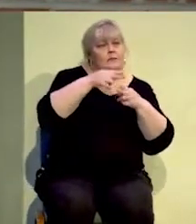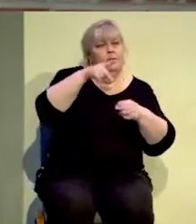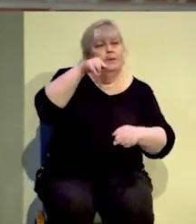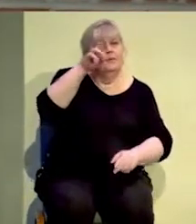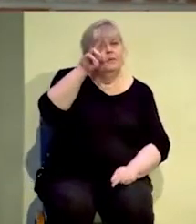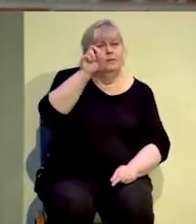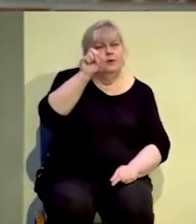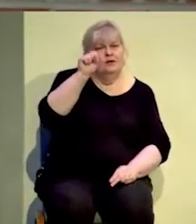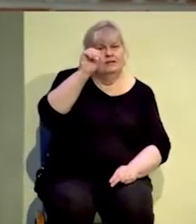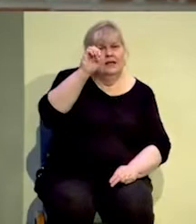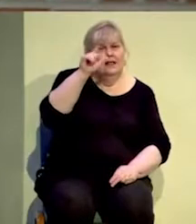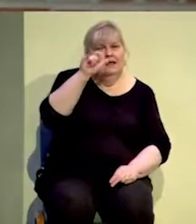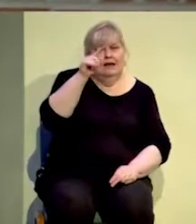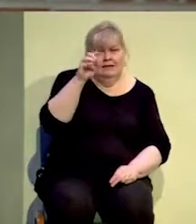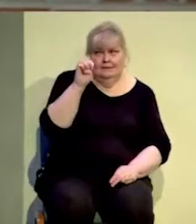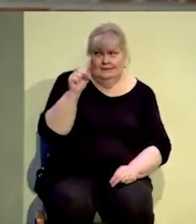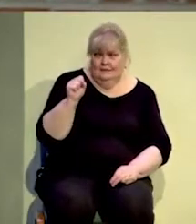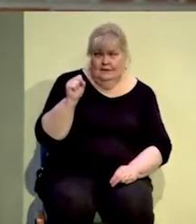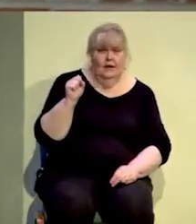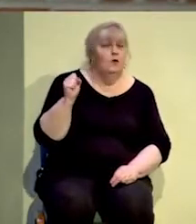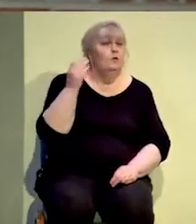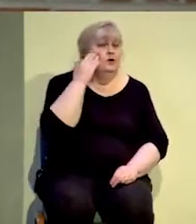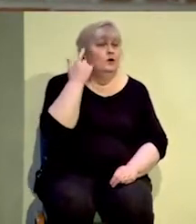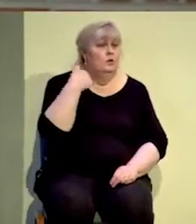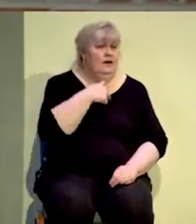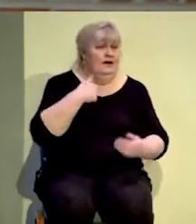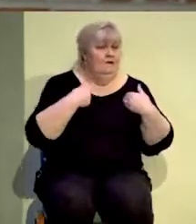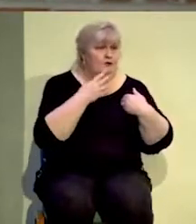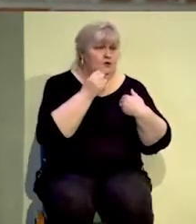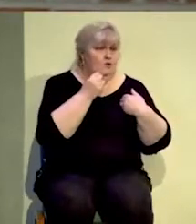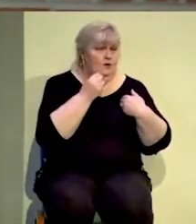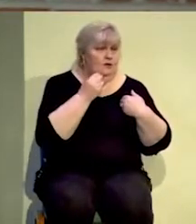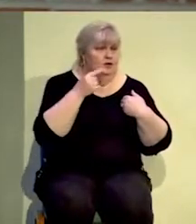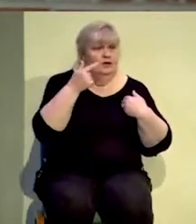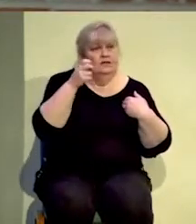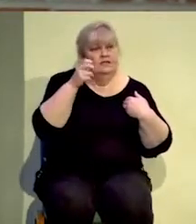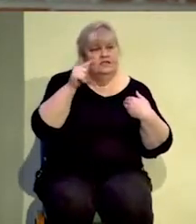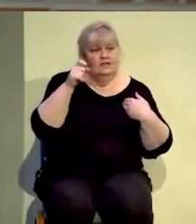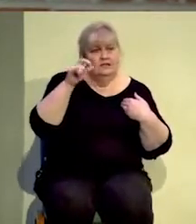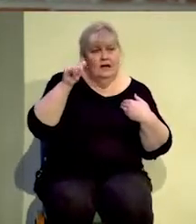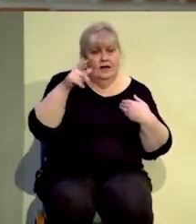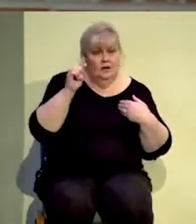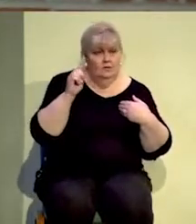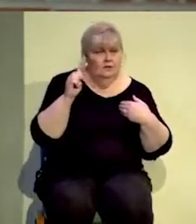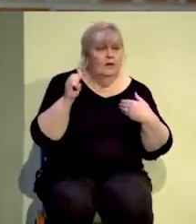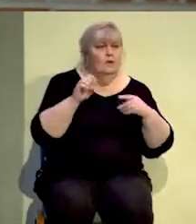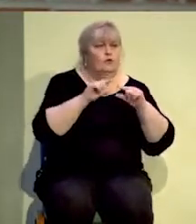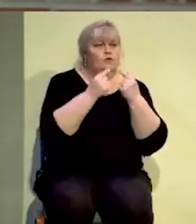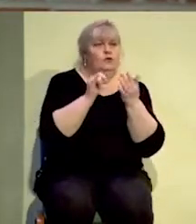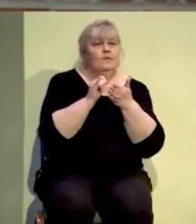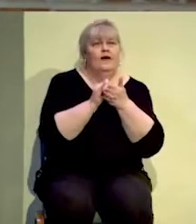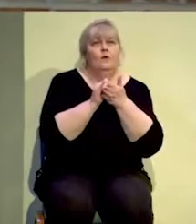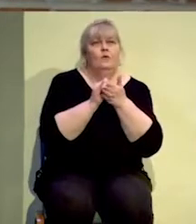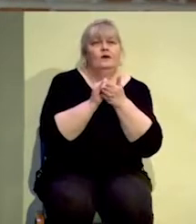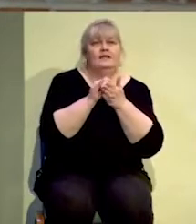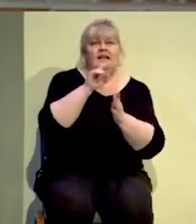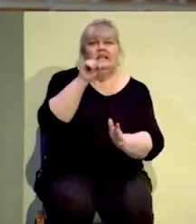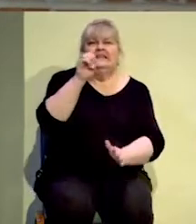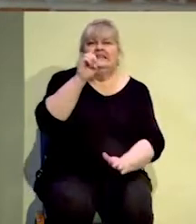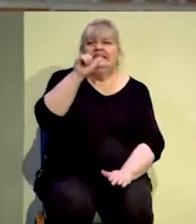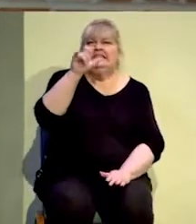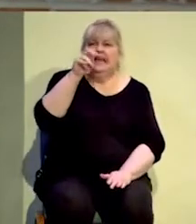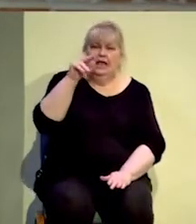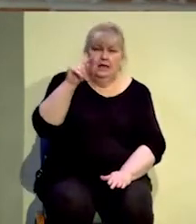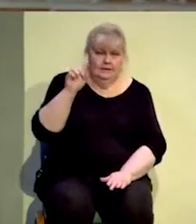course, the Samaritans, that Jewish-Gentile mixed race. And then there was a group called the Zealots,